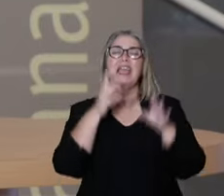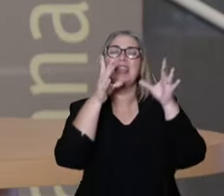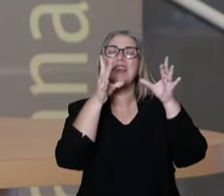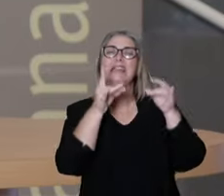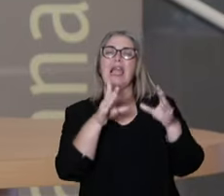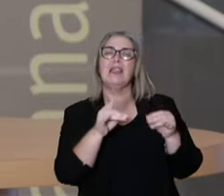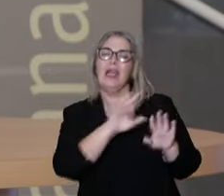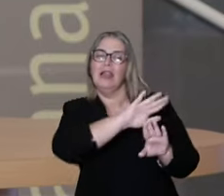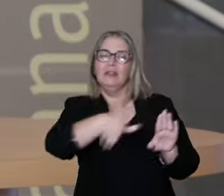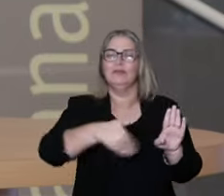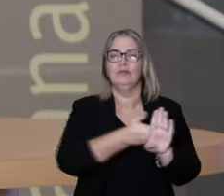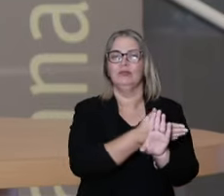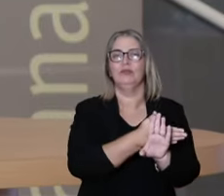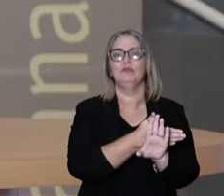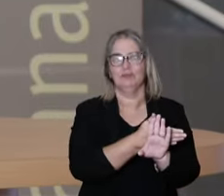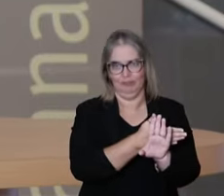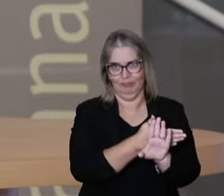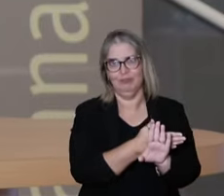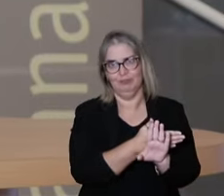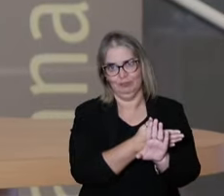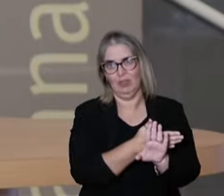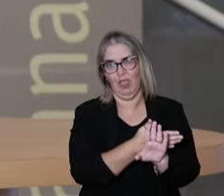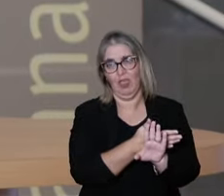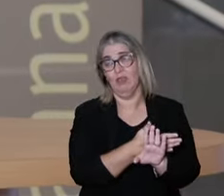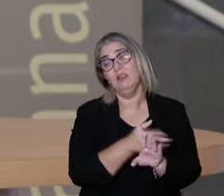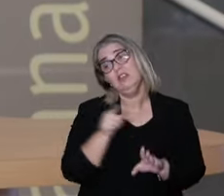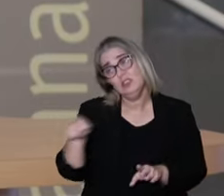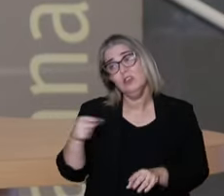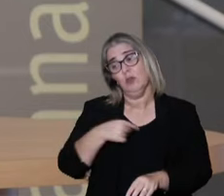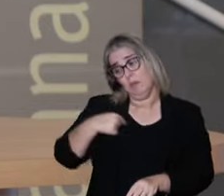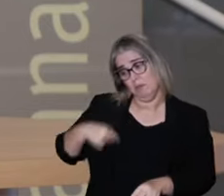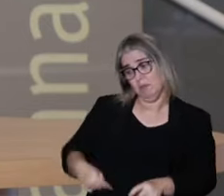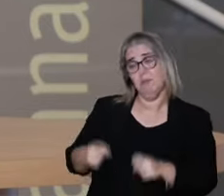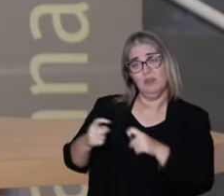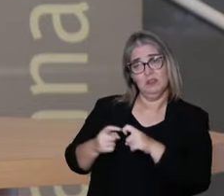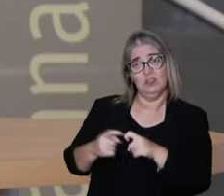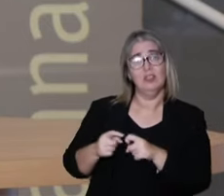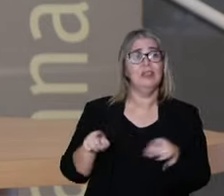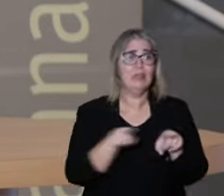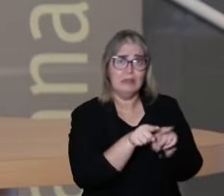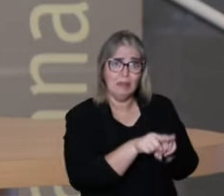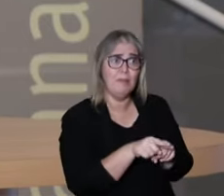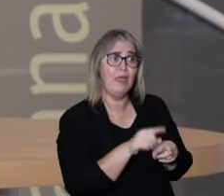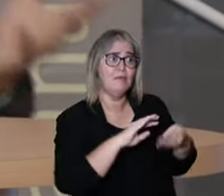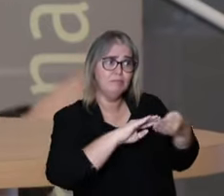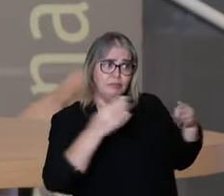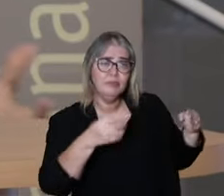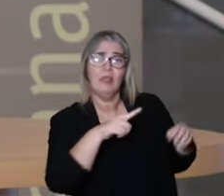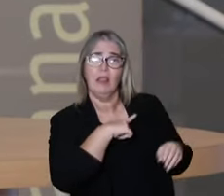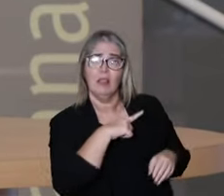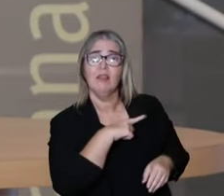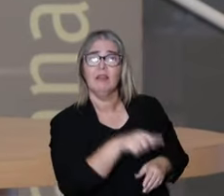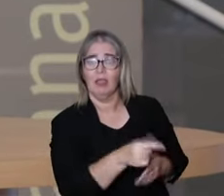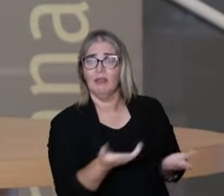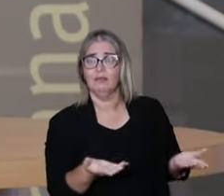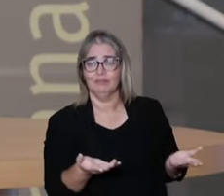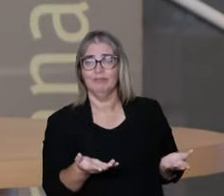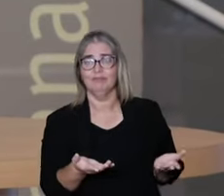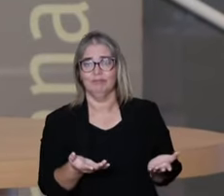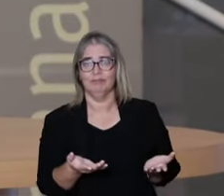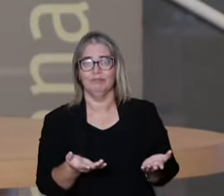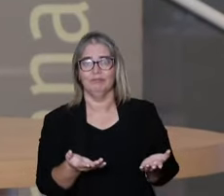or a wrong conclusion. So we have all the details. So this is for Chinese medicine, but it's also for all the rationalities